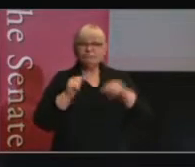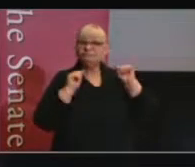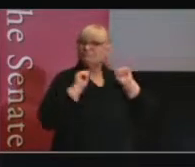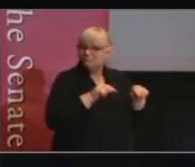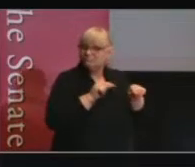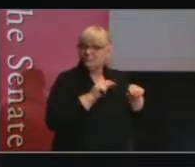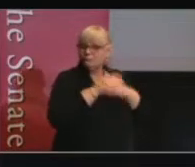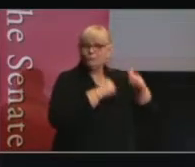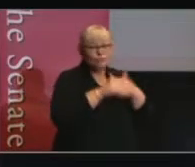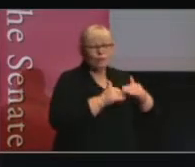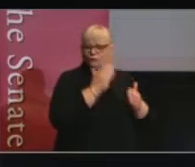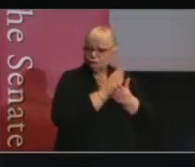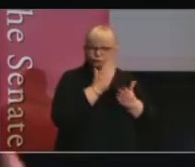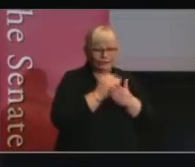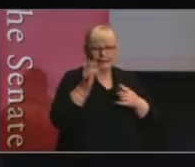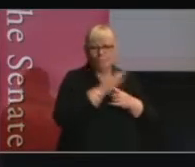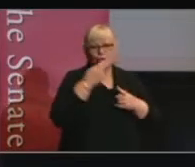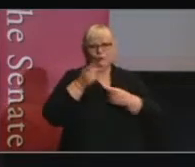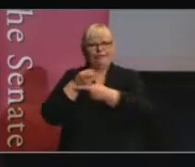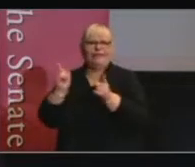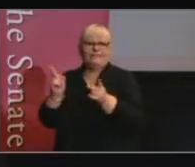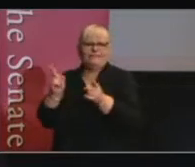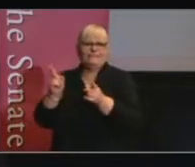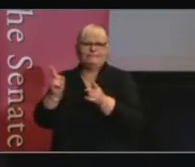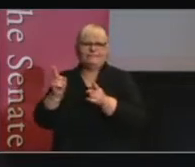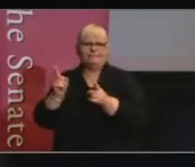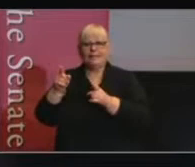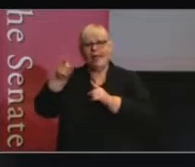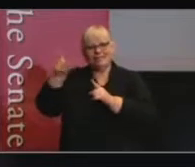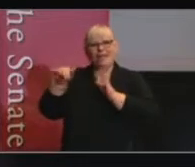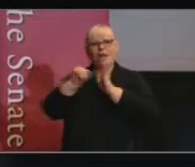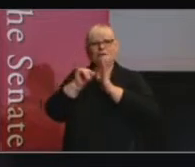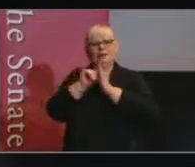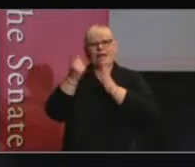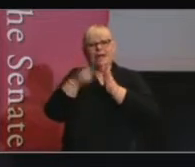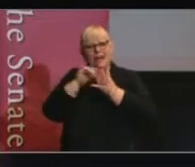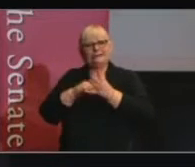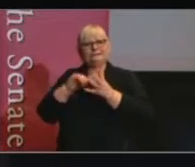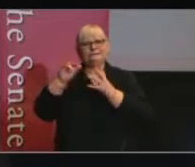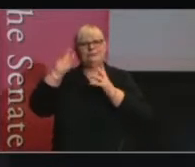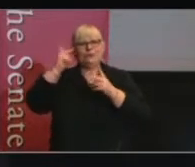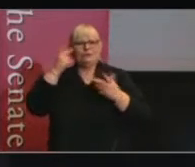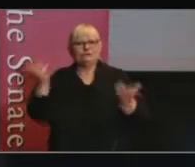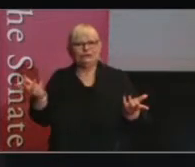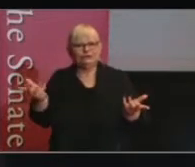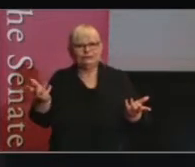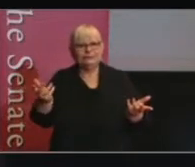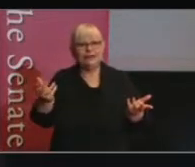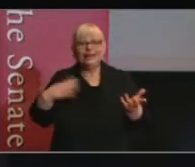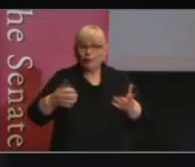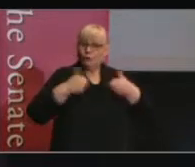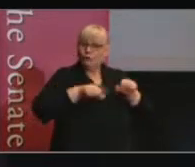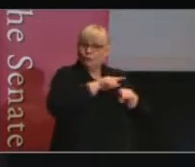process is important to them and their identity as a parliamentarian. That they want to use the committee